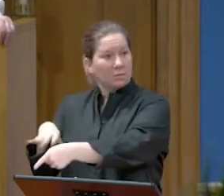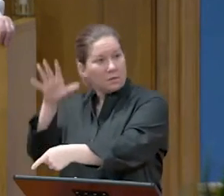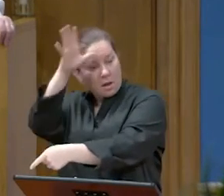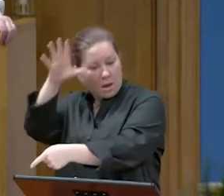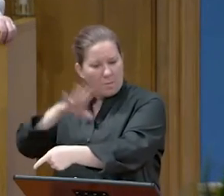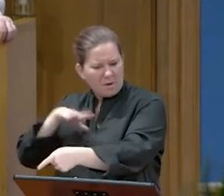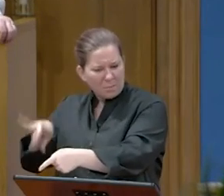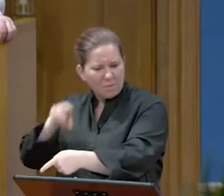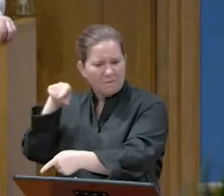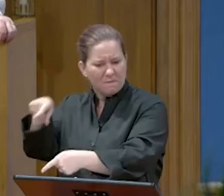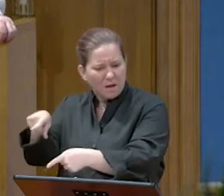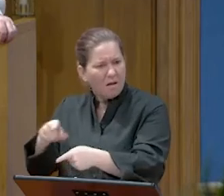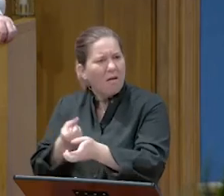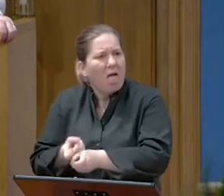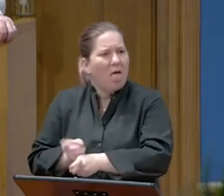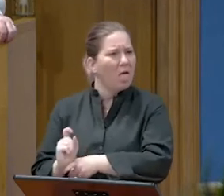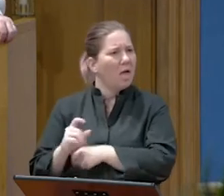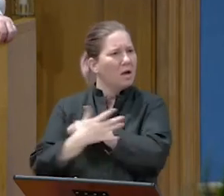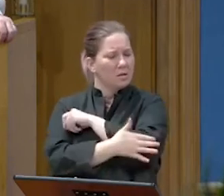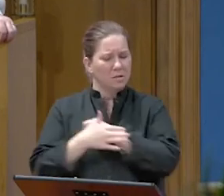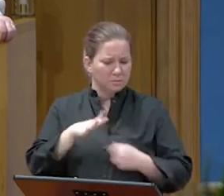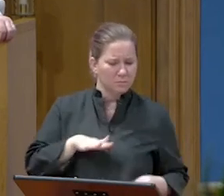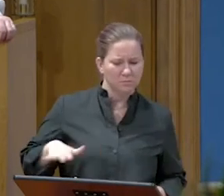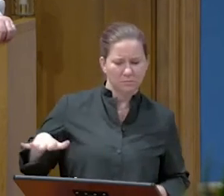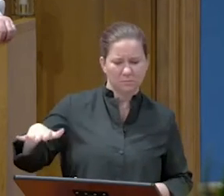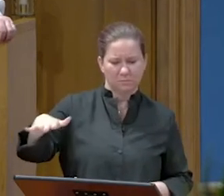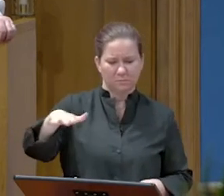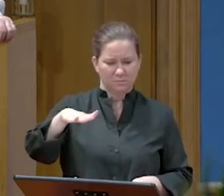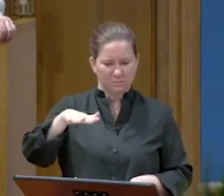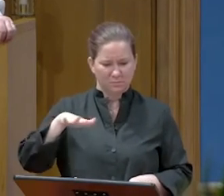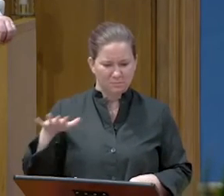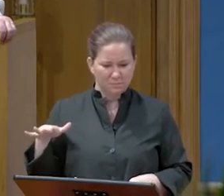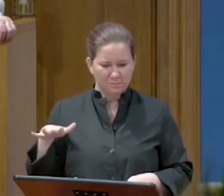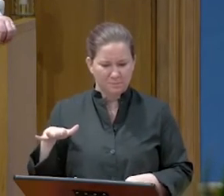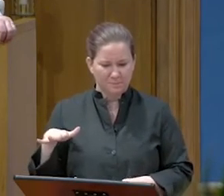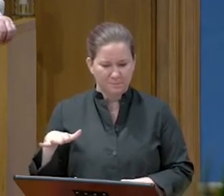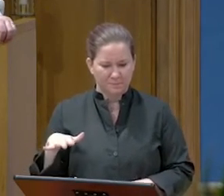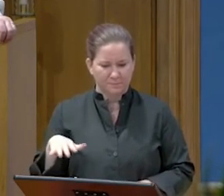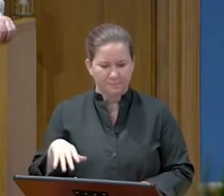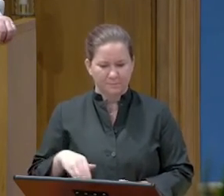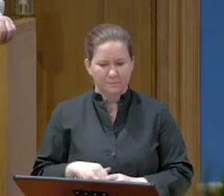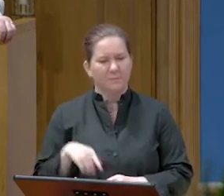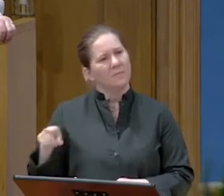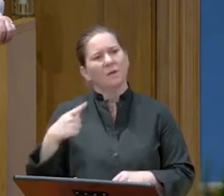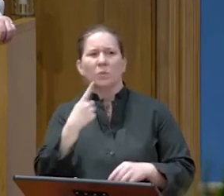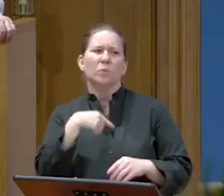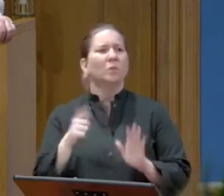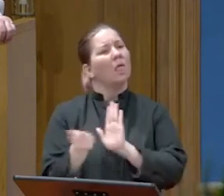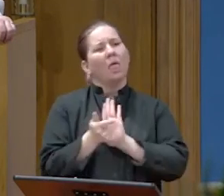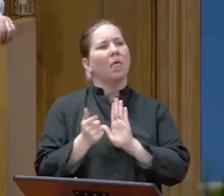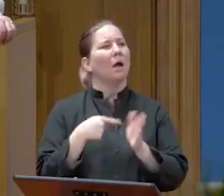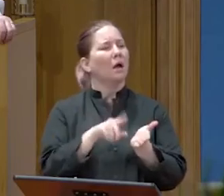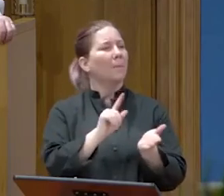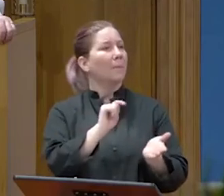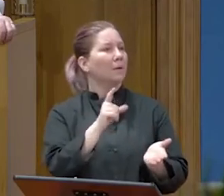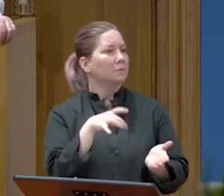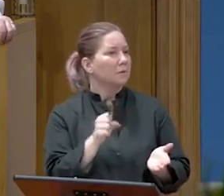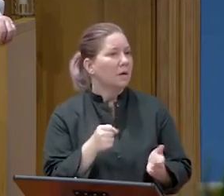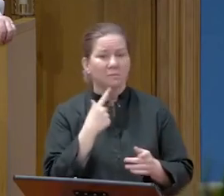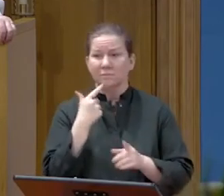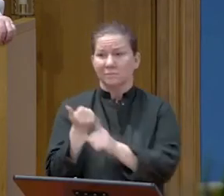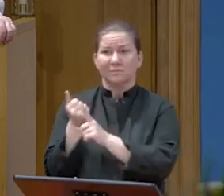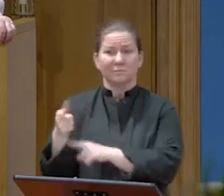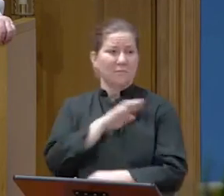perverting our nation, forbidding us to pay taxes to the emperor. He is saying that he himself is